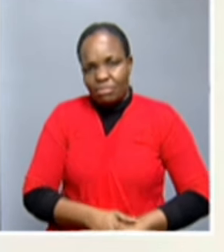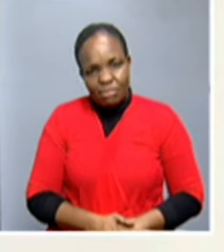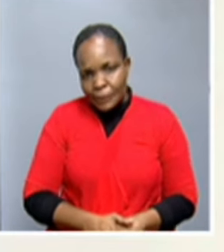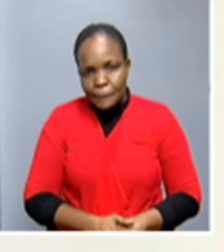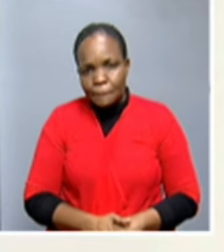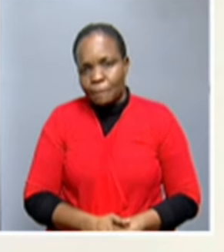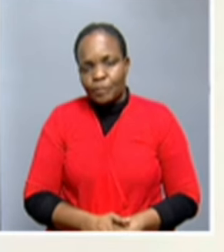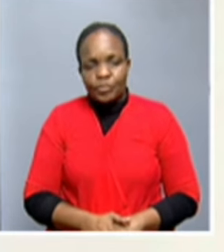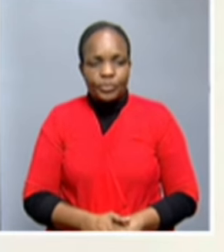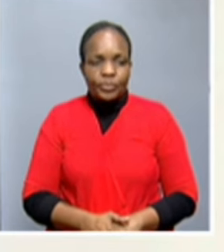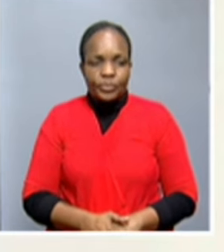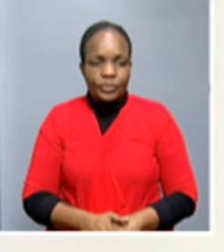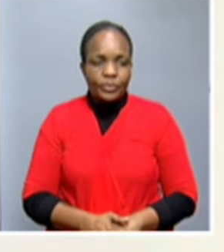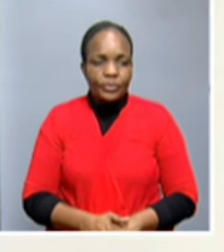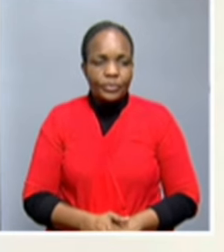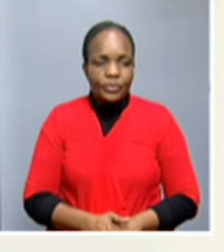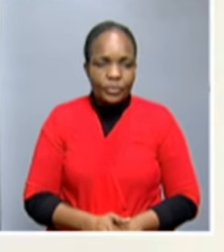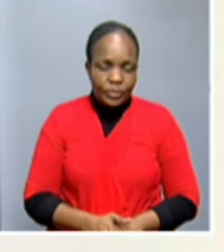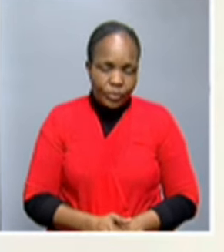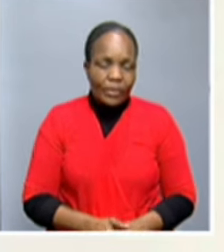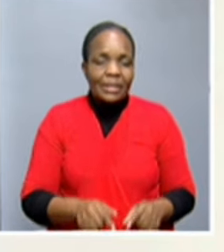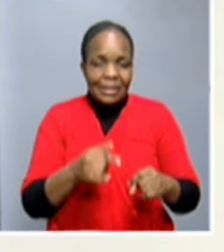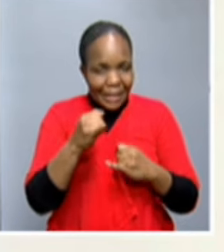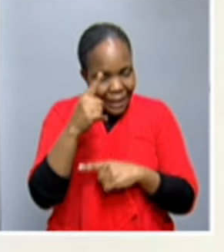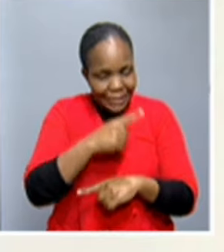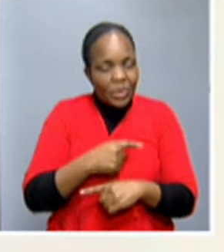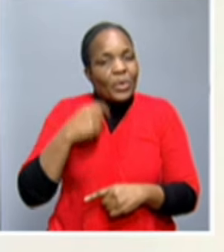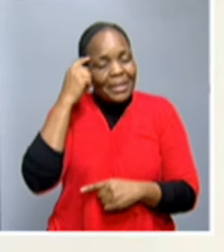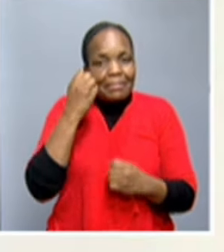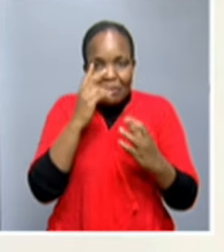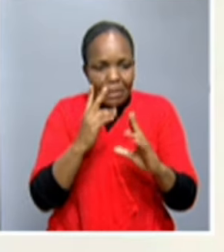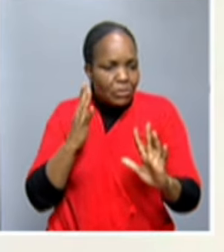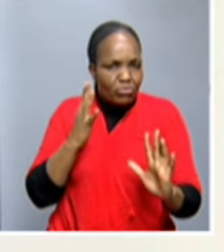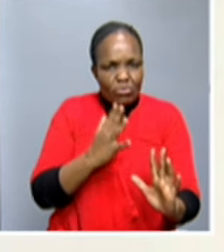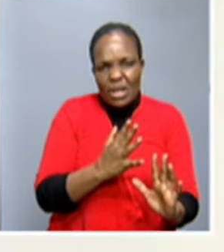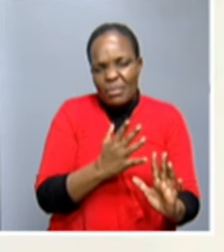be expected at the last or final days of registration.